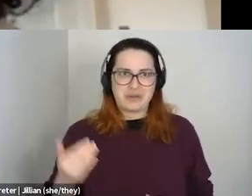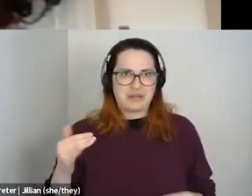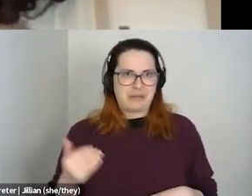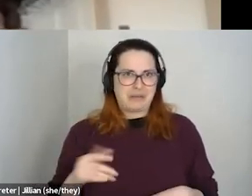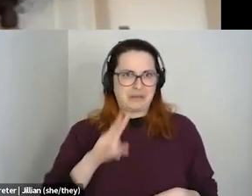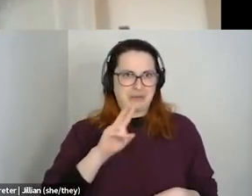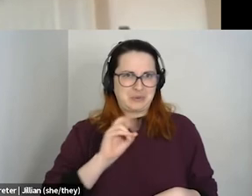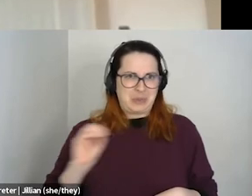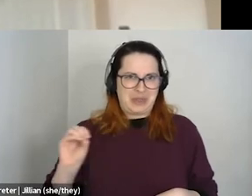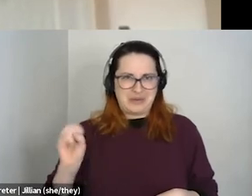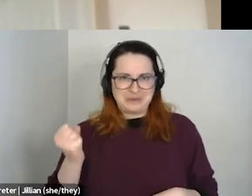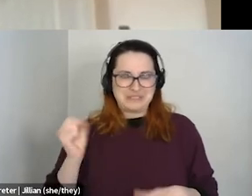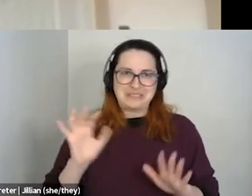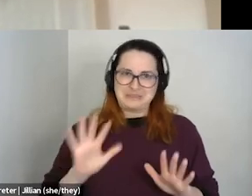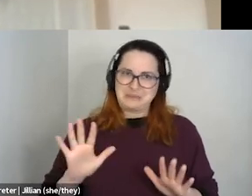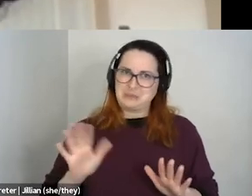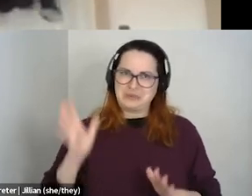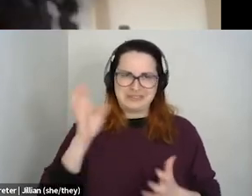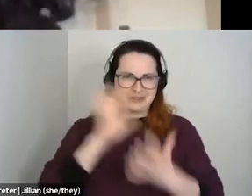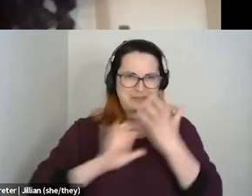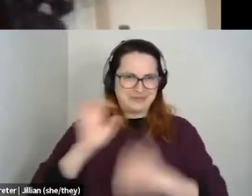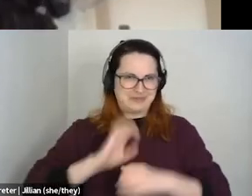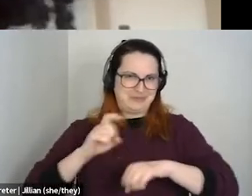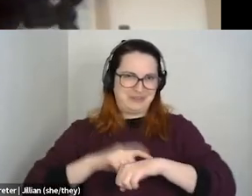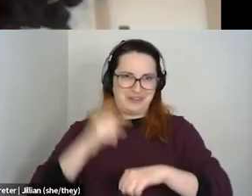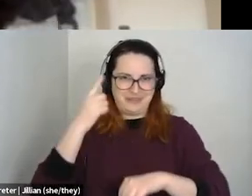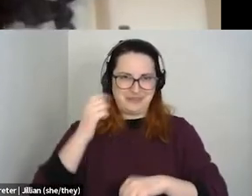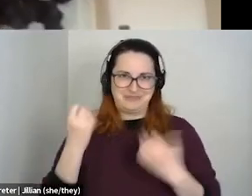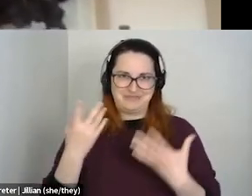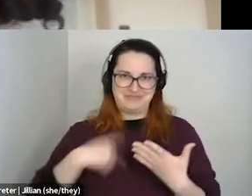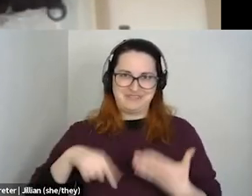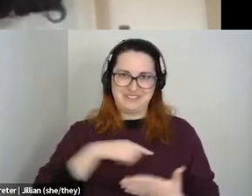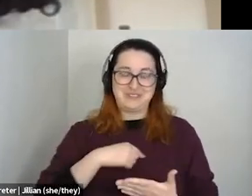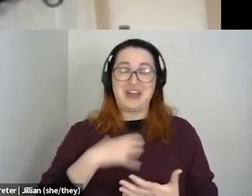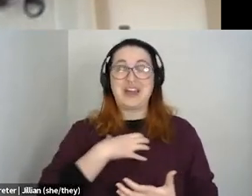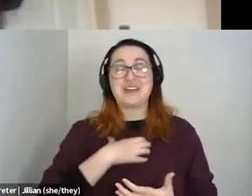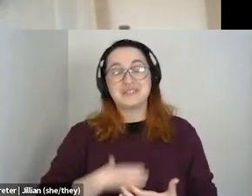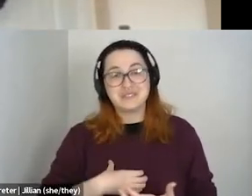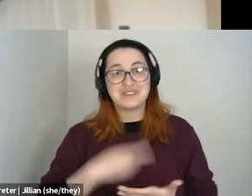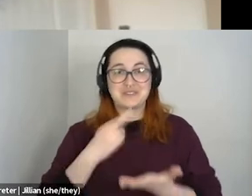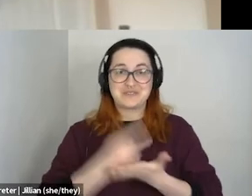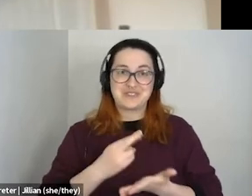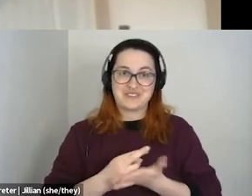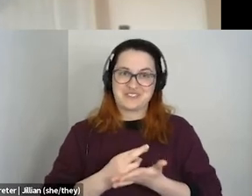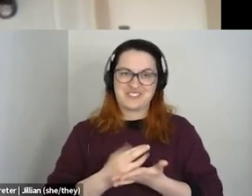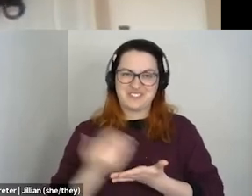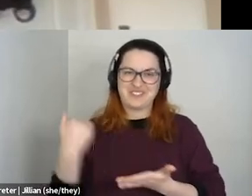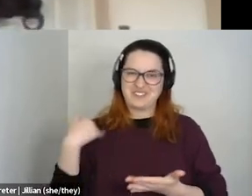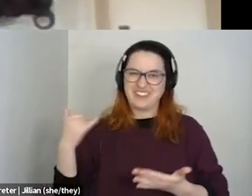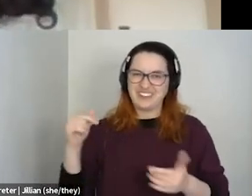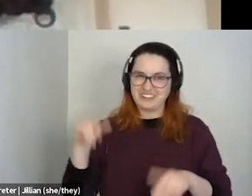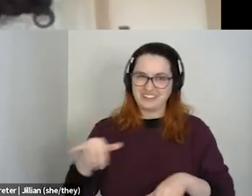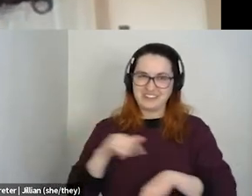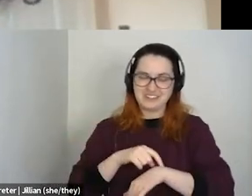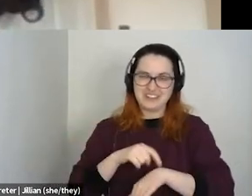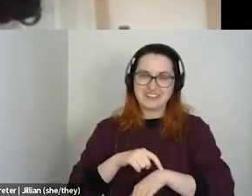for a lot of us. Um, so like, I wish there were a lot of resources and I wish there was representation for us to see.